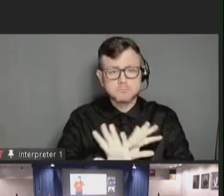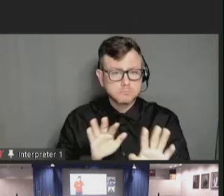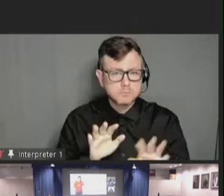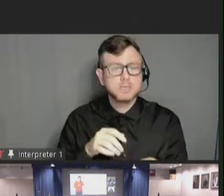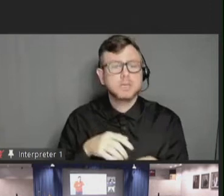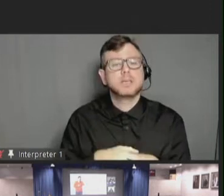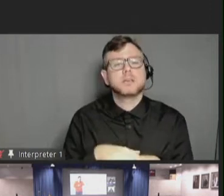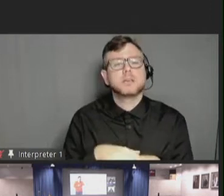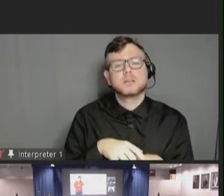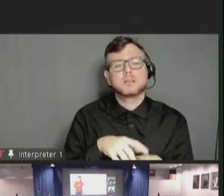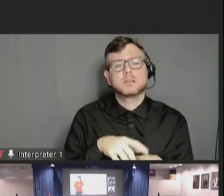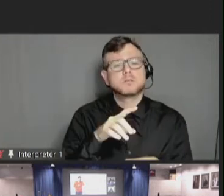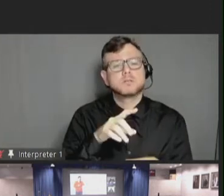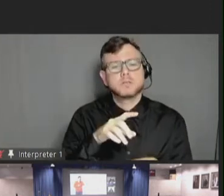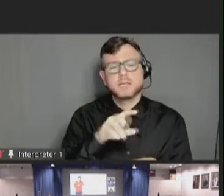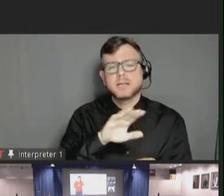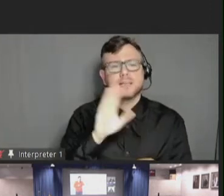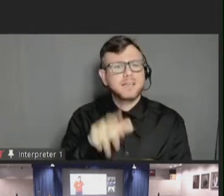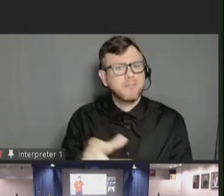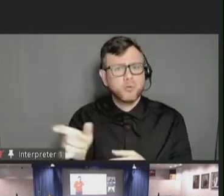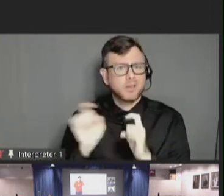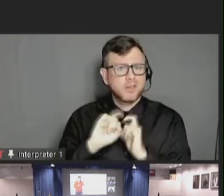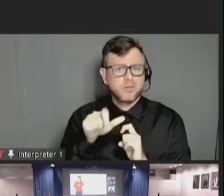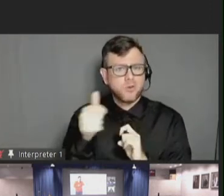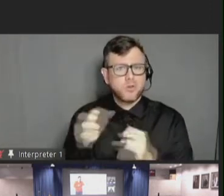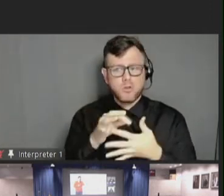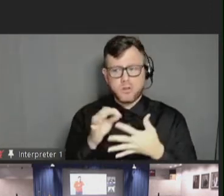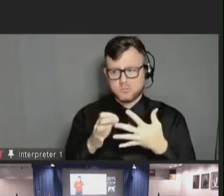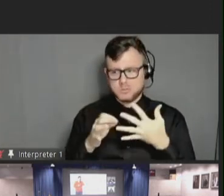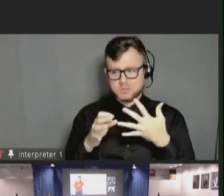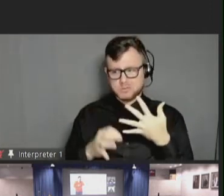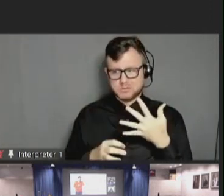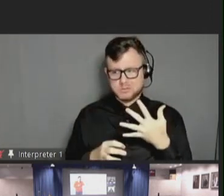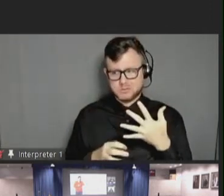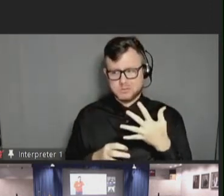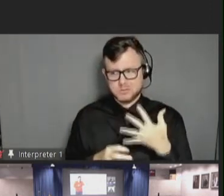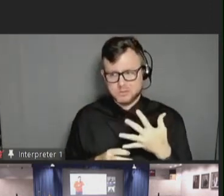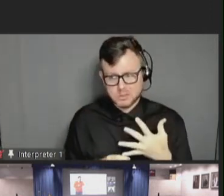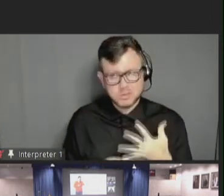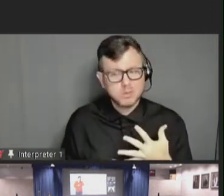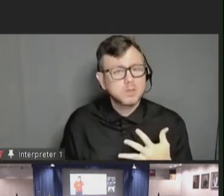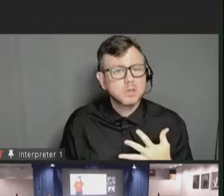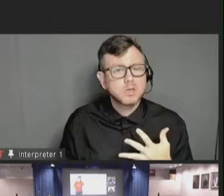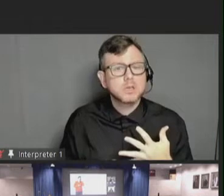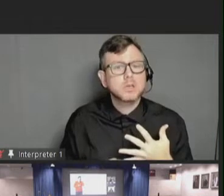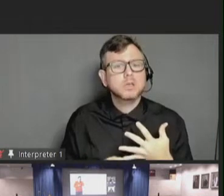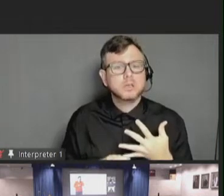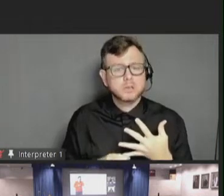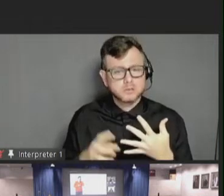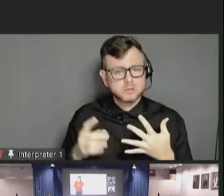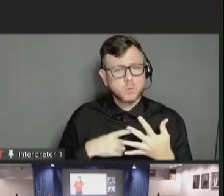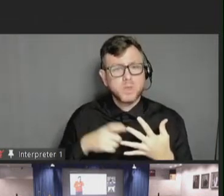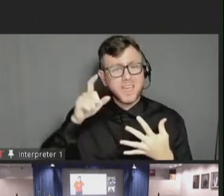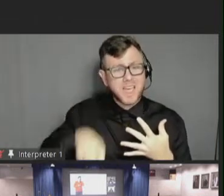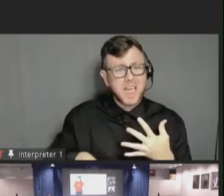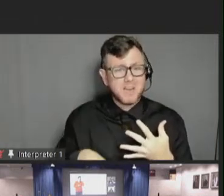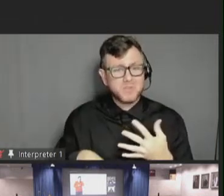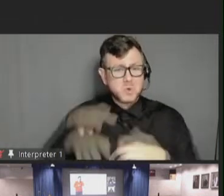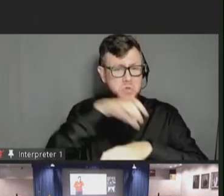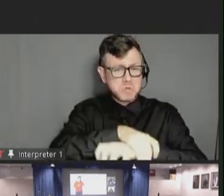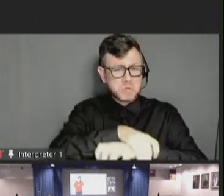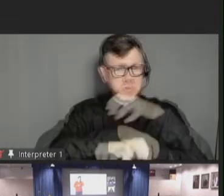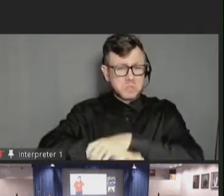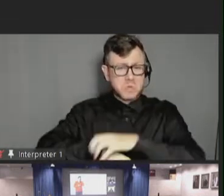given any other option. So, all we've ever done when he received vaccinations is to hold him down while he cries and